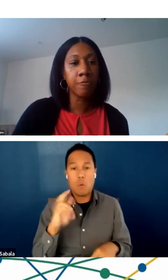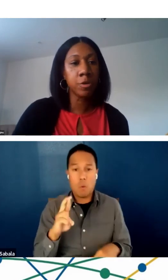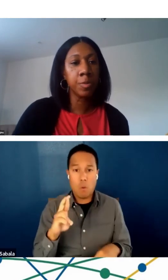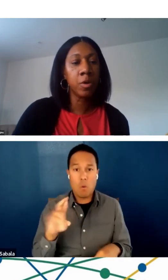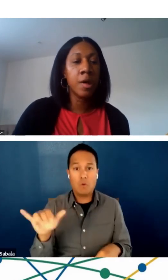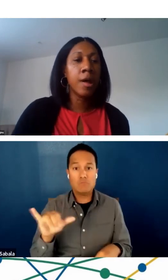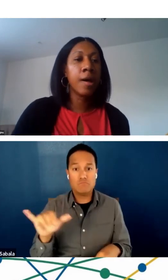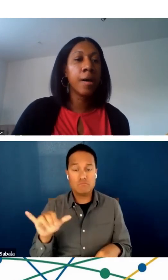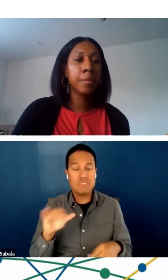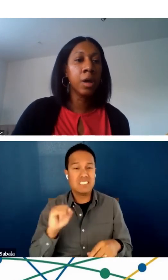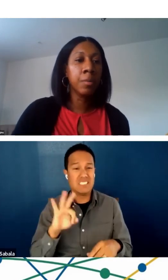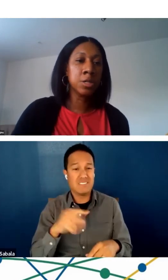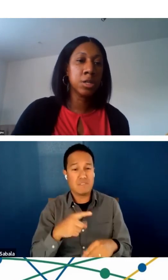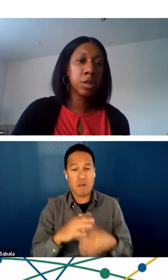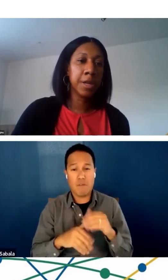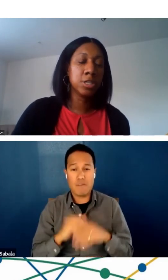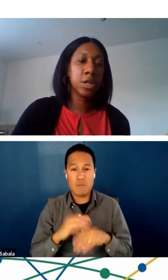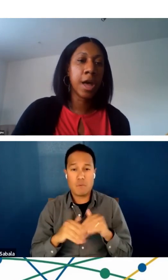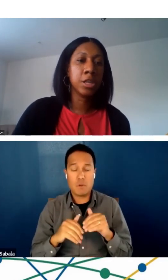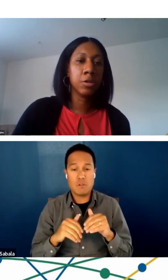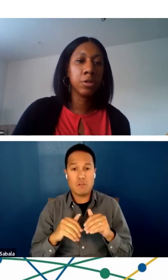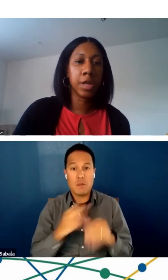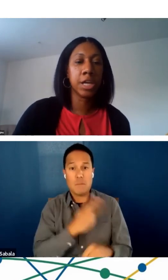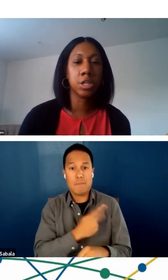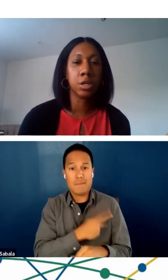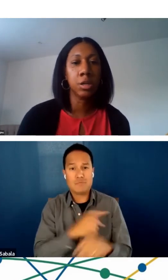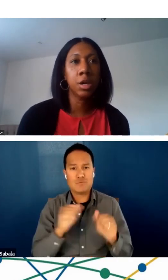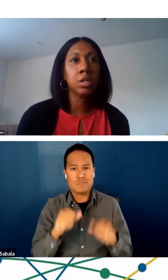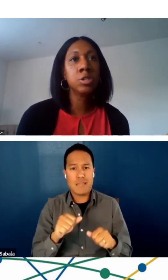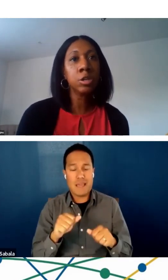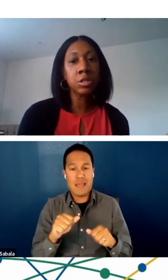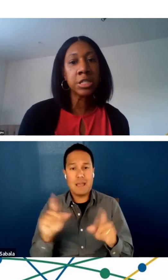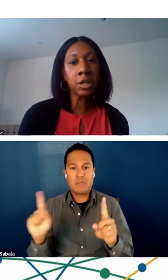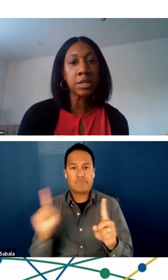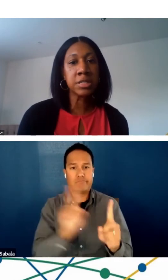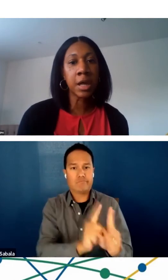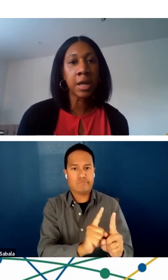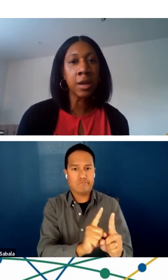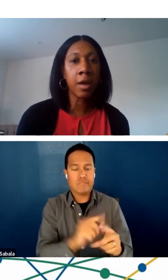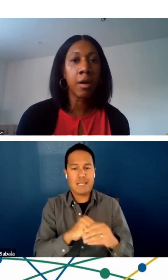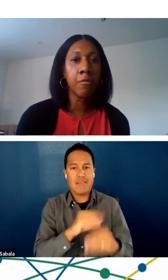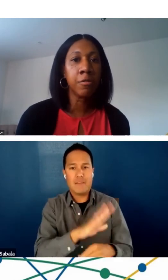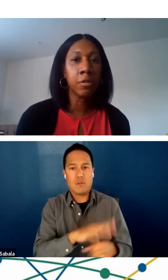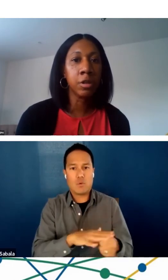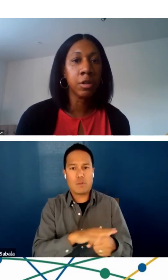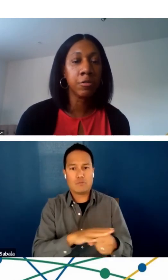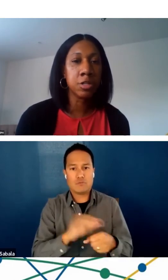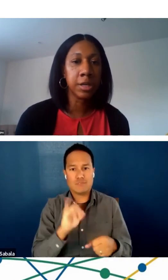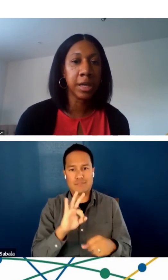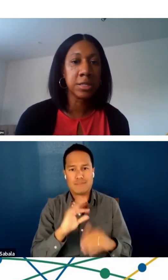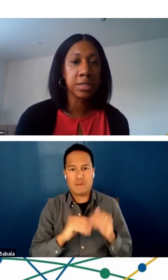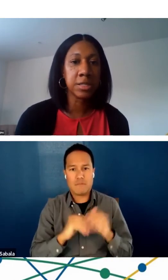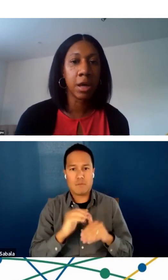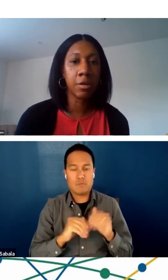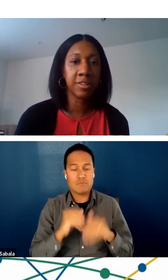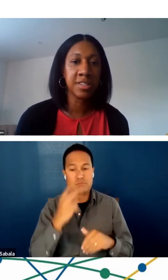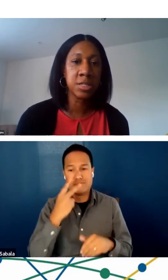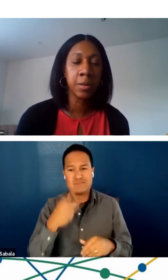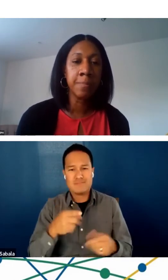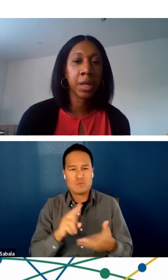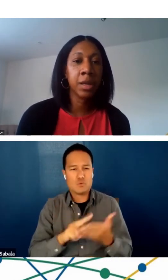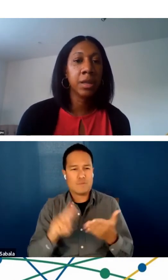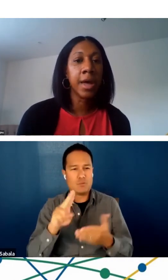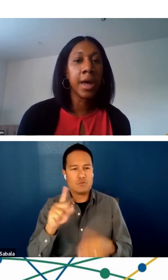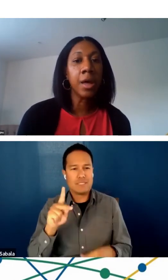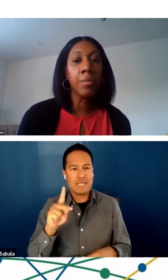patients were comfortable coming to the patient at their location. And so you'll see on this slide for the University of Kansas health